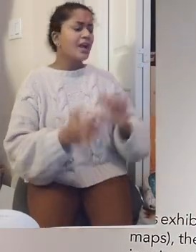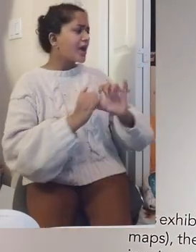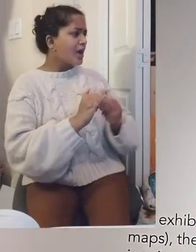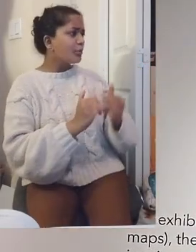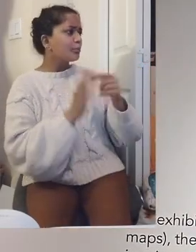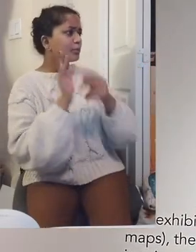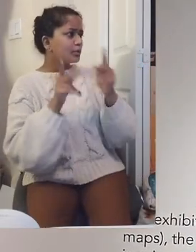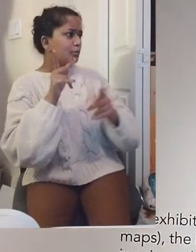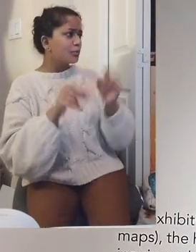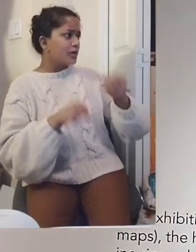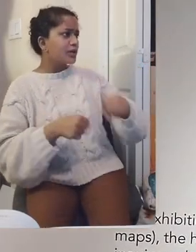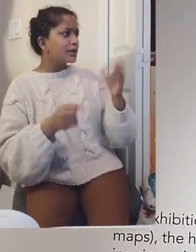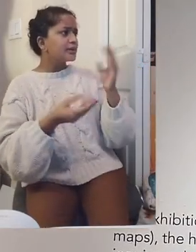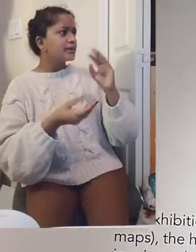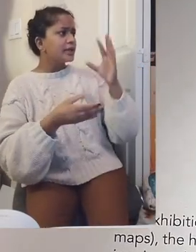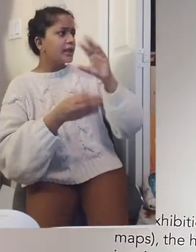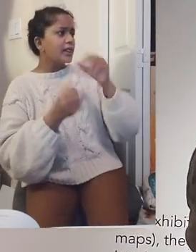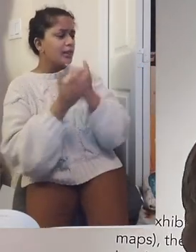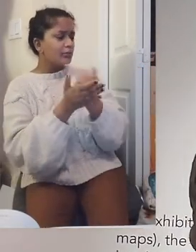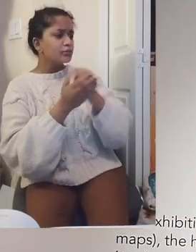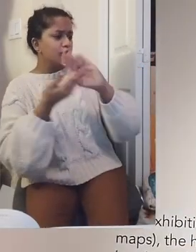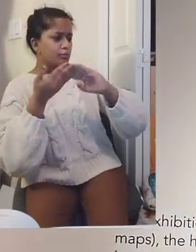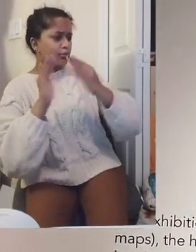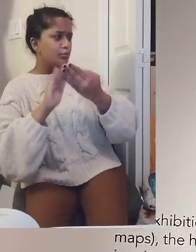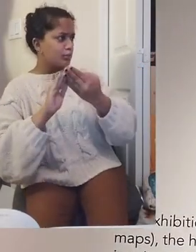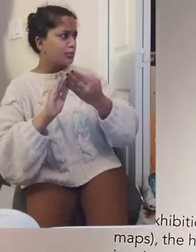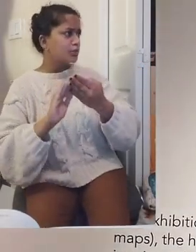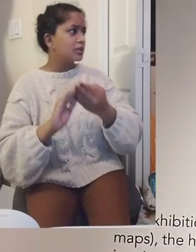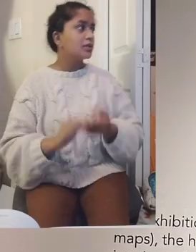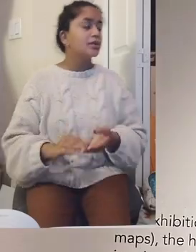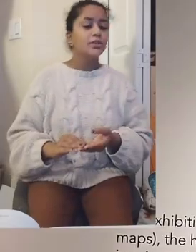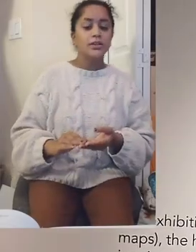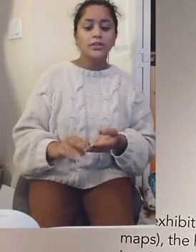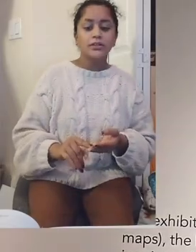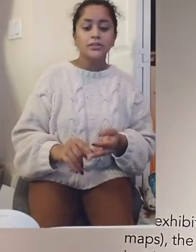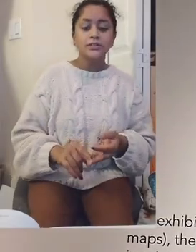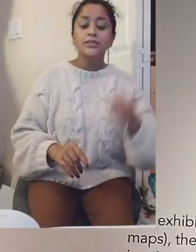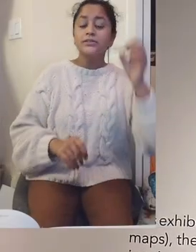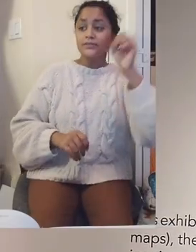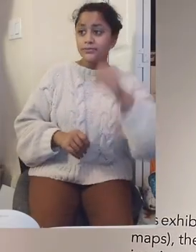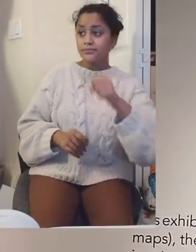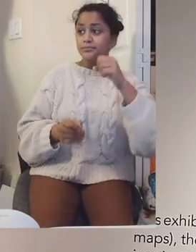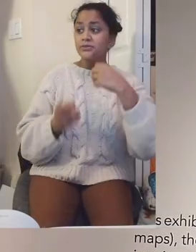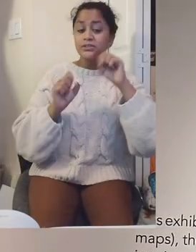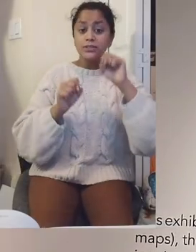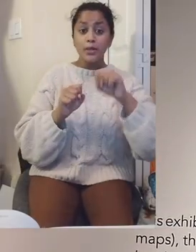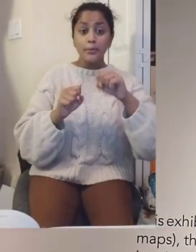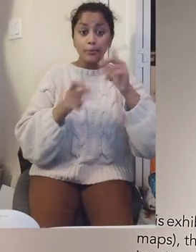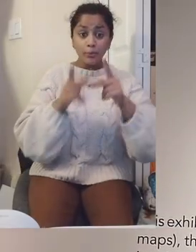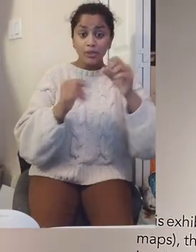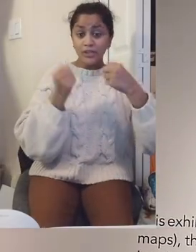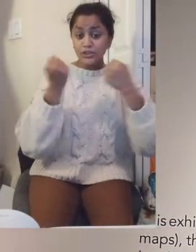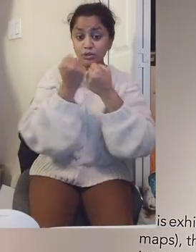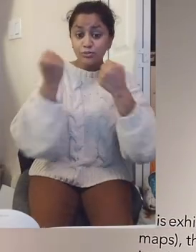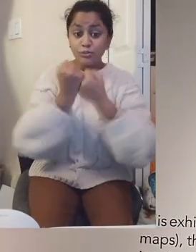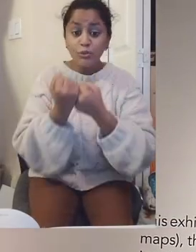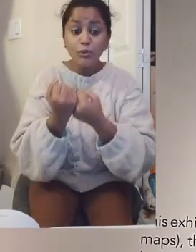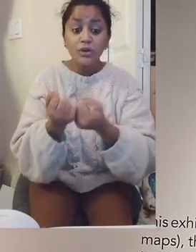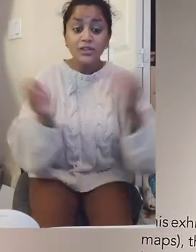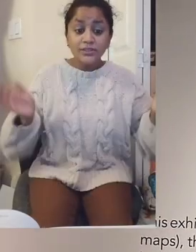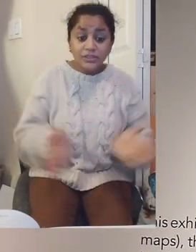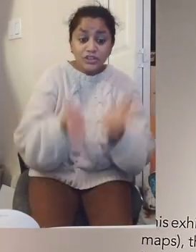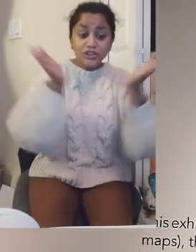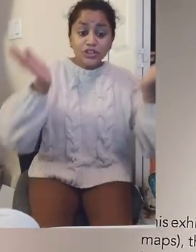How is this really the type of product? The community came out by supporting them, coming out to these type of events,